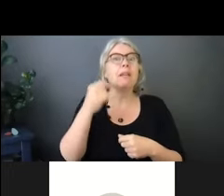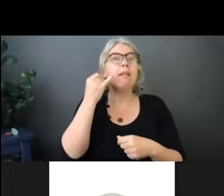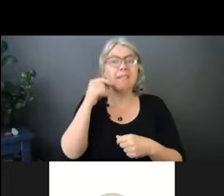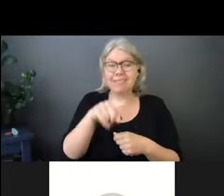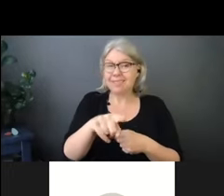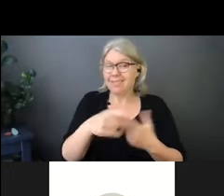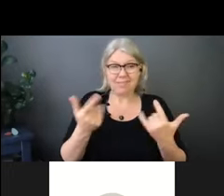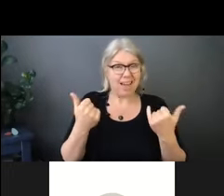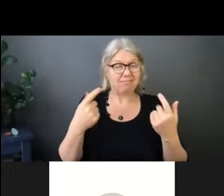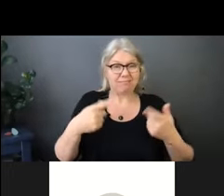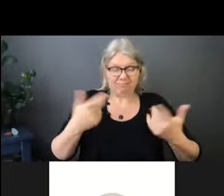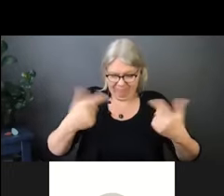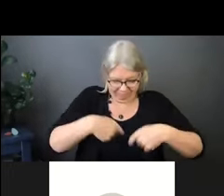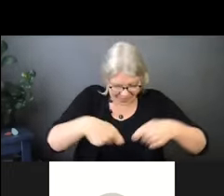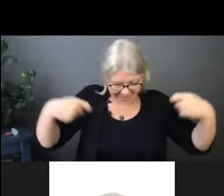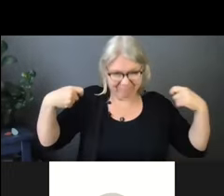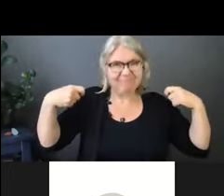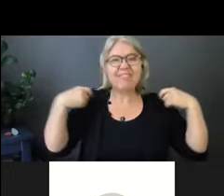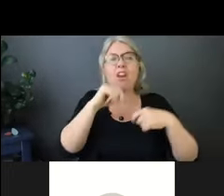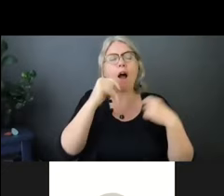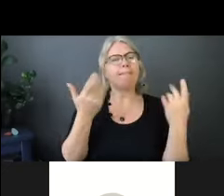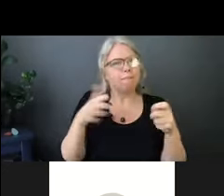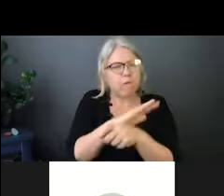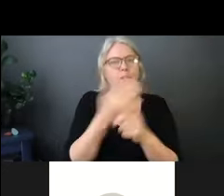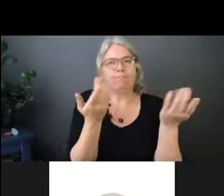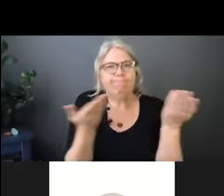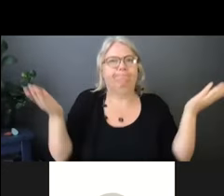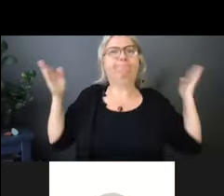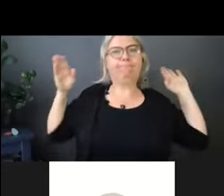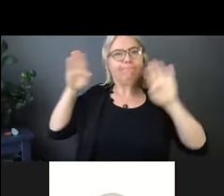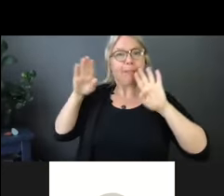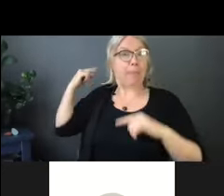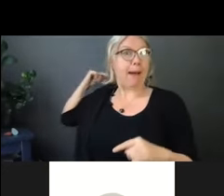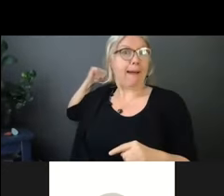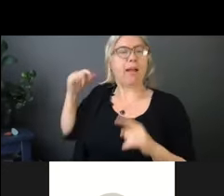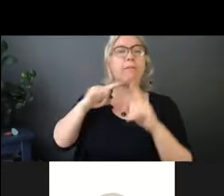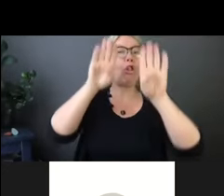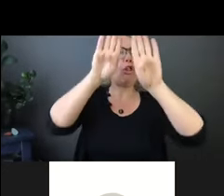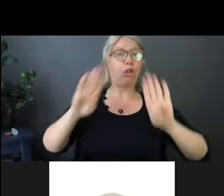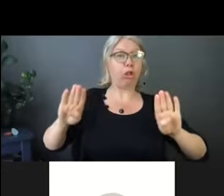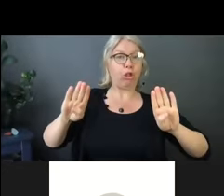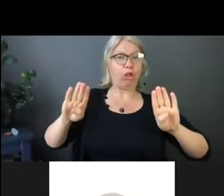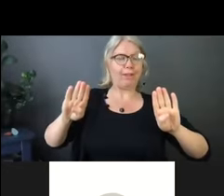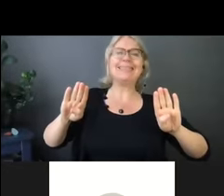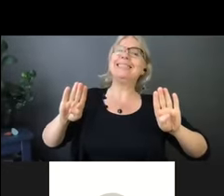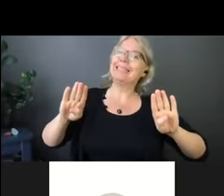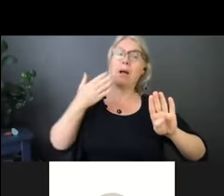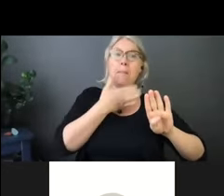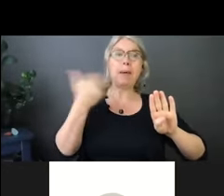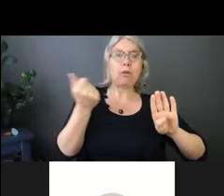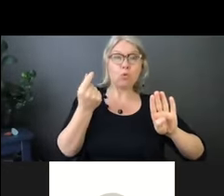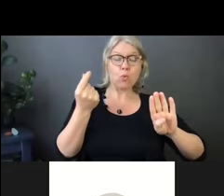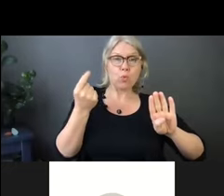won't go all the way around to the back and cover all your clothing at the back, what you should do is use two gowns.